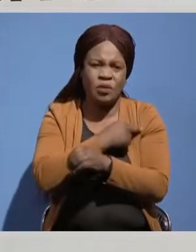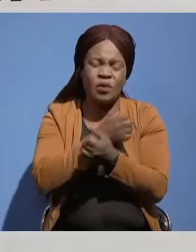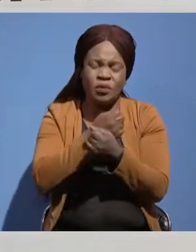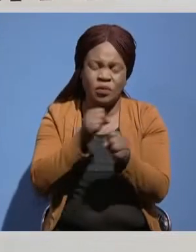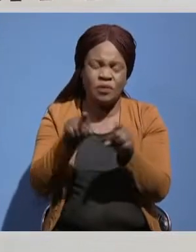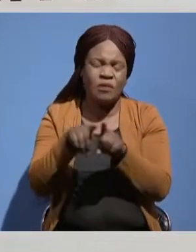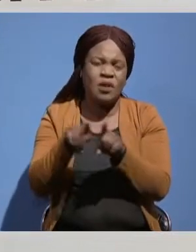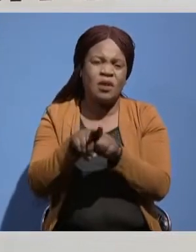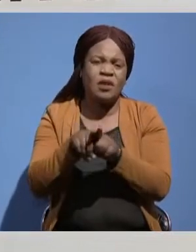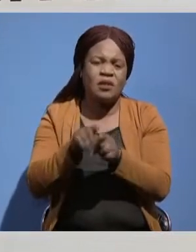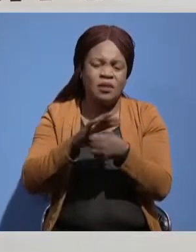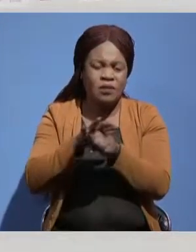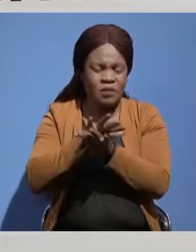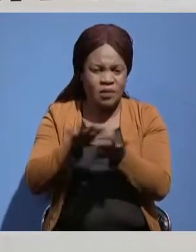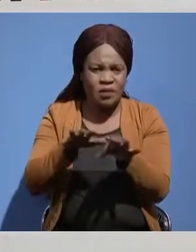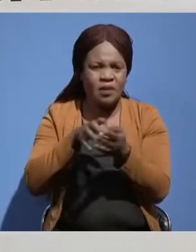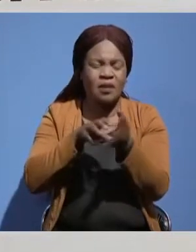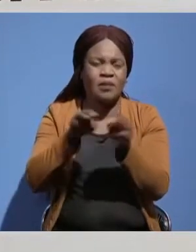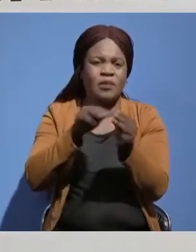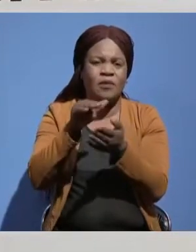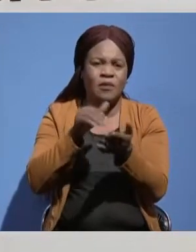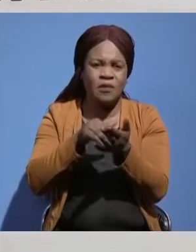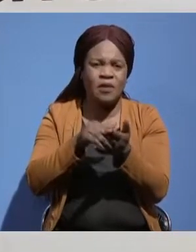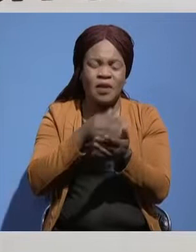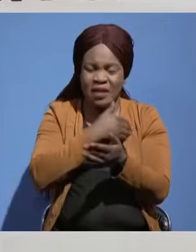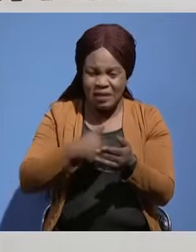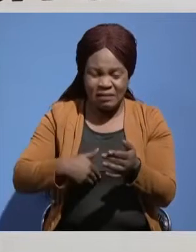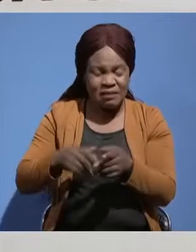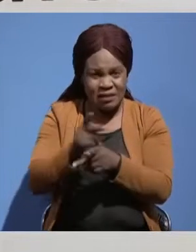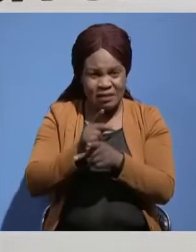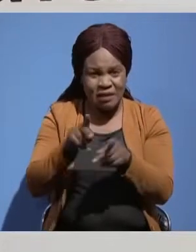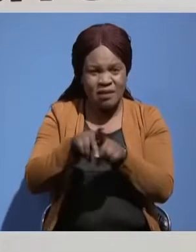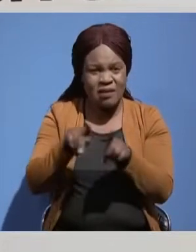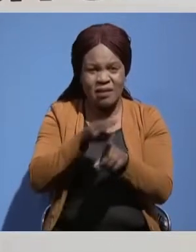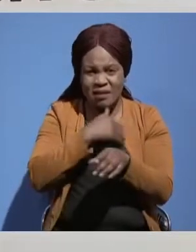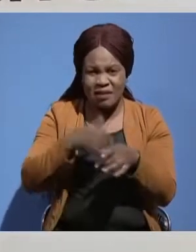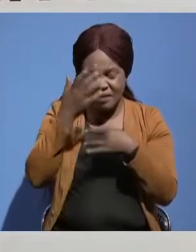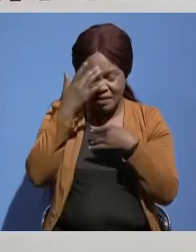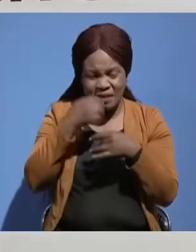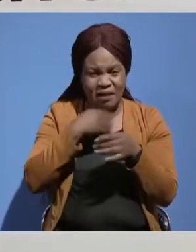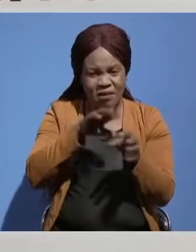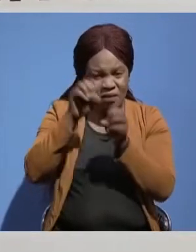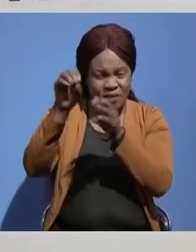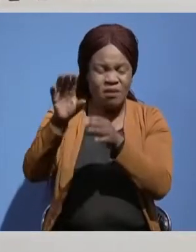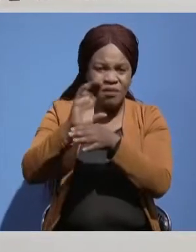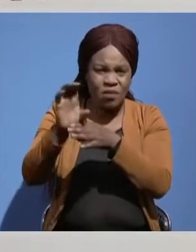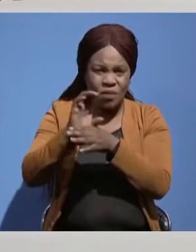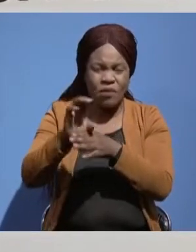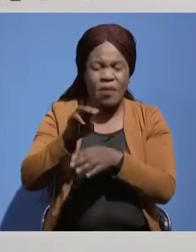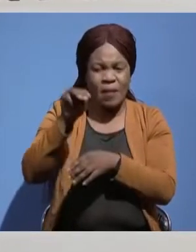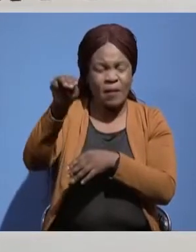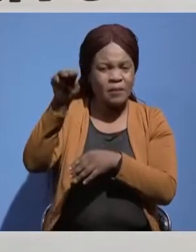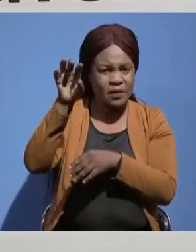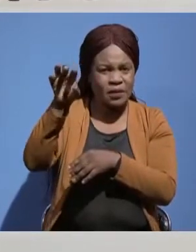management center. Dr. Chanda says critical care and infectious diseases specialists have been deployed to Copperbelt, Muchinga and